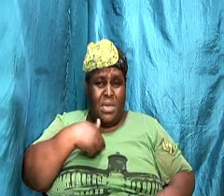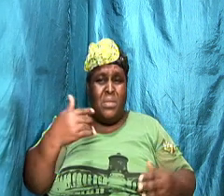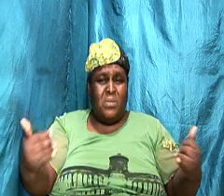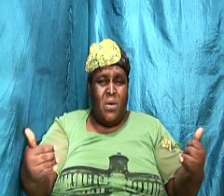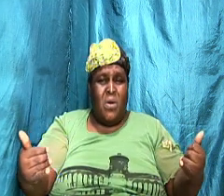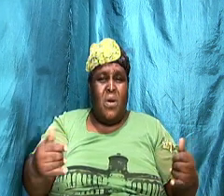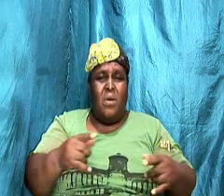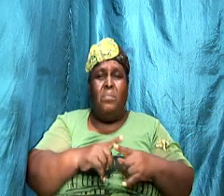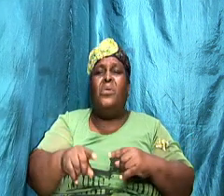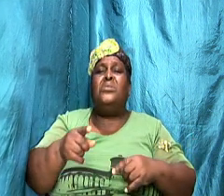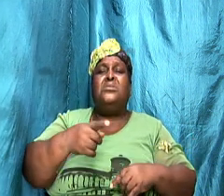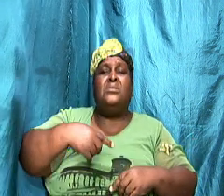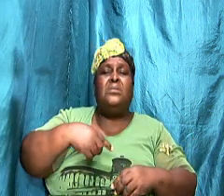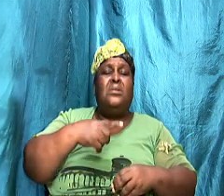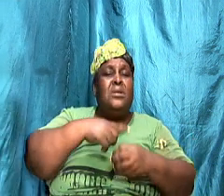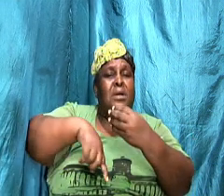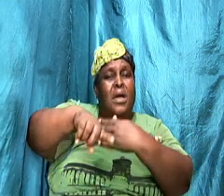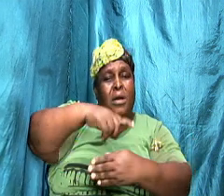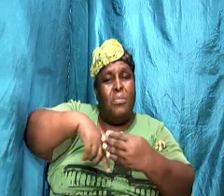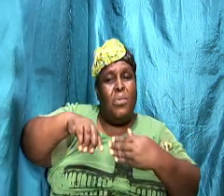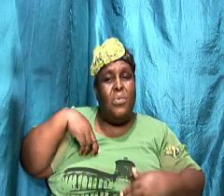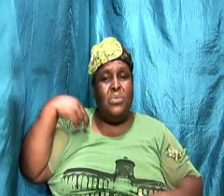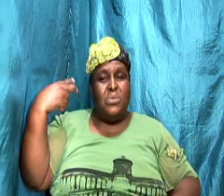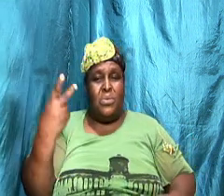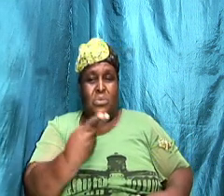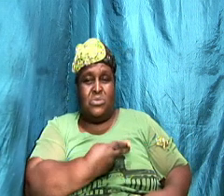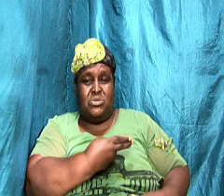what is it that you are willing to do